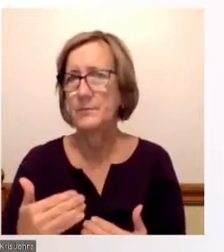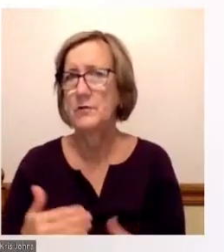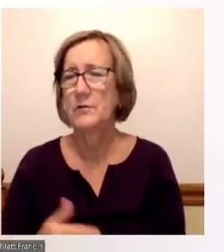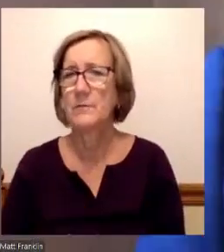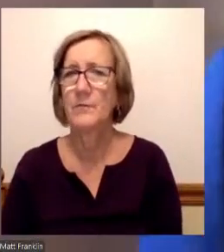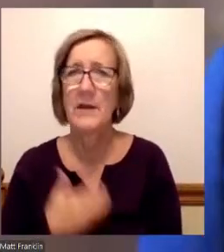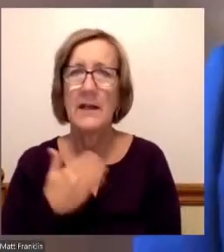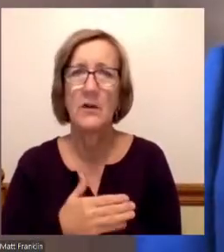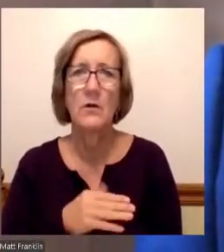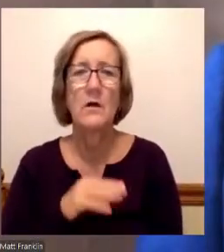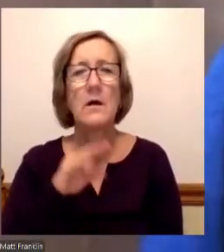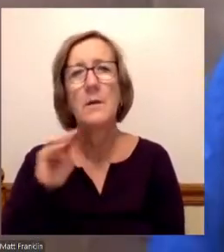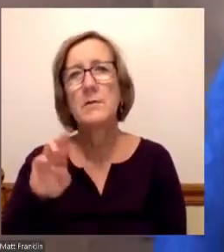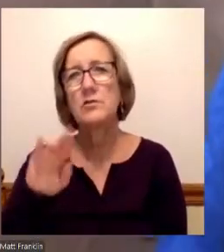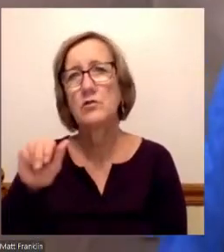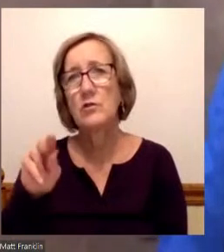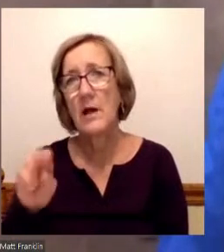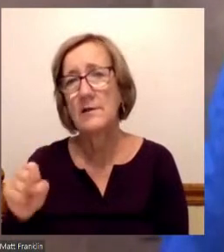Mr. Johns, thank you.